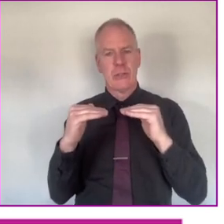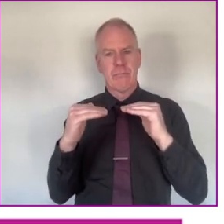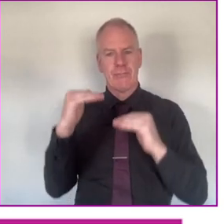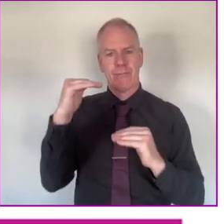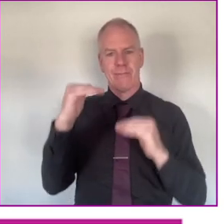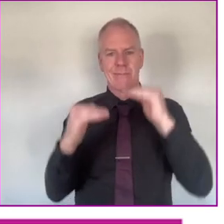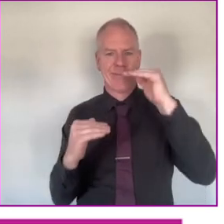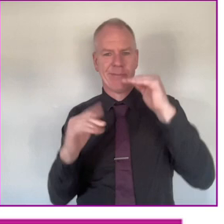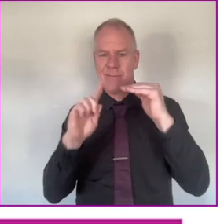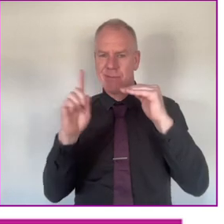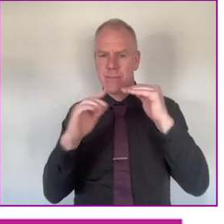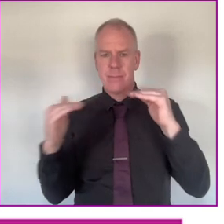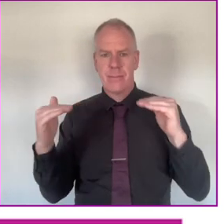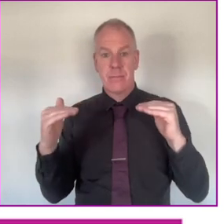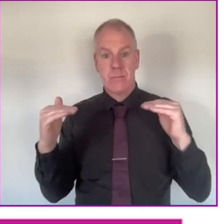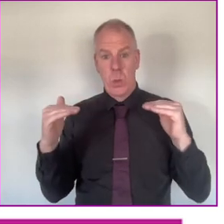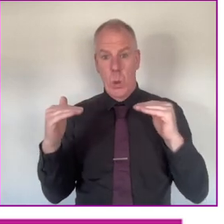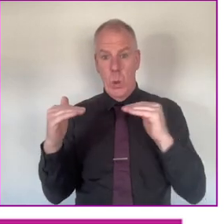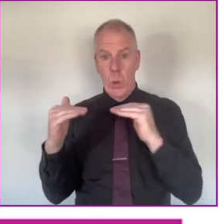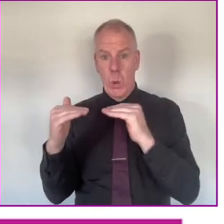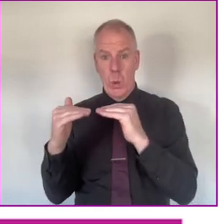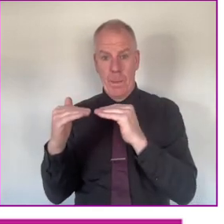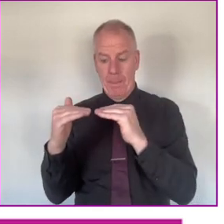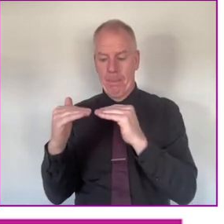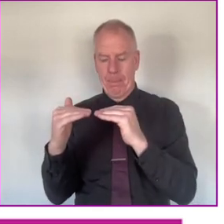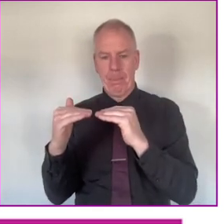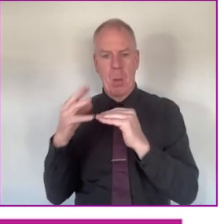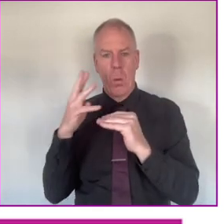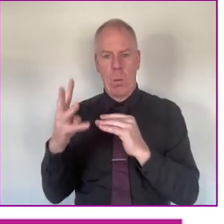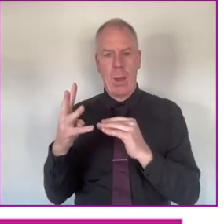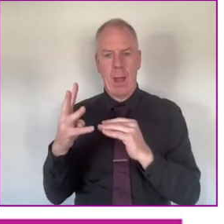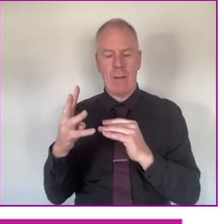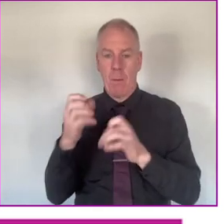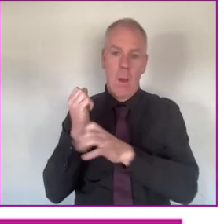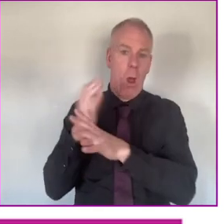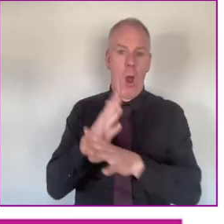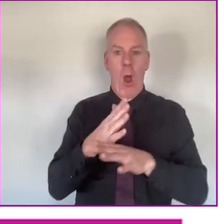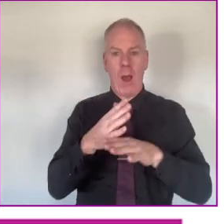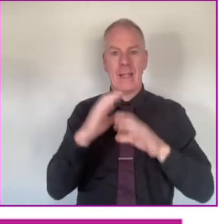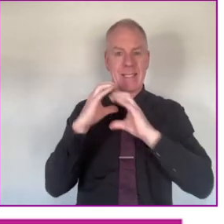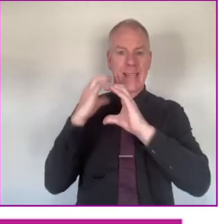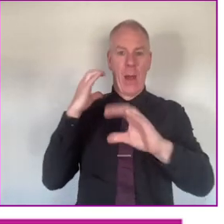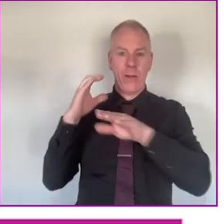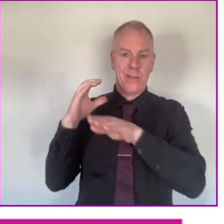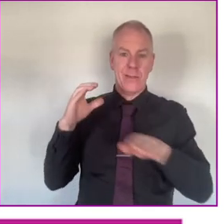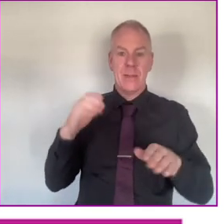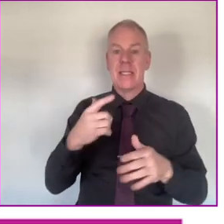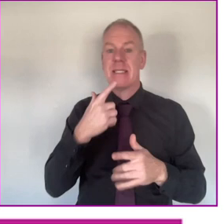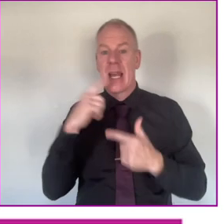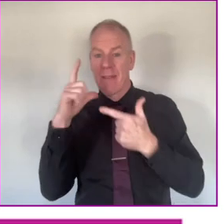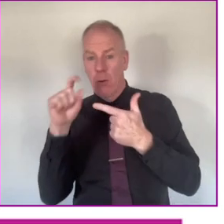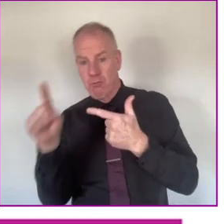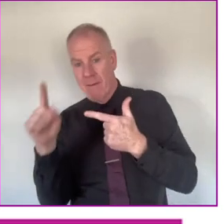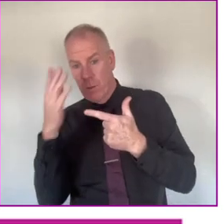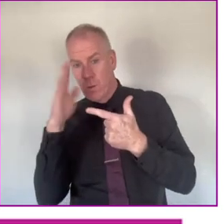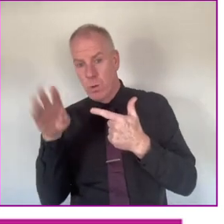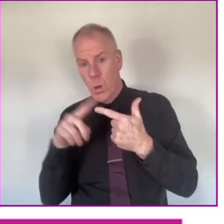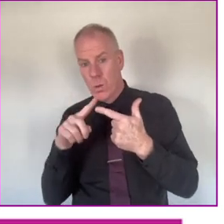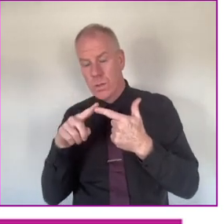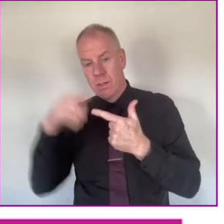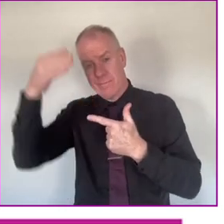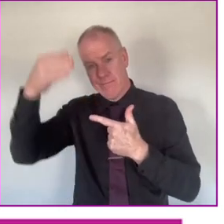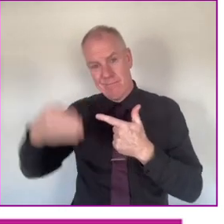the platform itself. It's a little electronic or, you know, a slot that will come out of every carriage. The second photo there